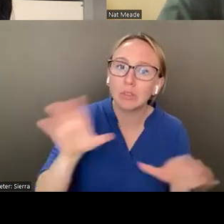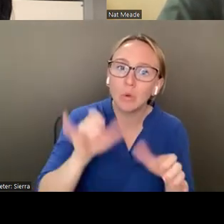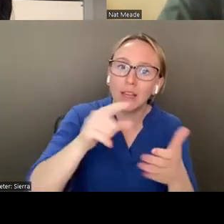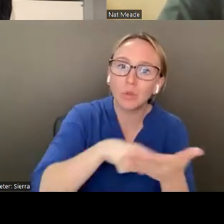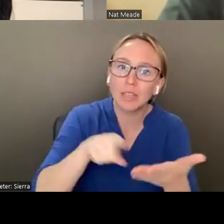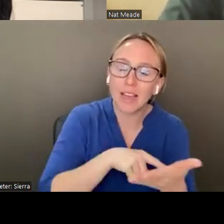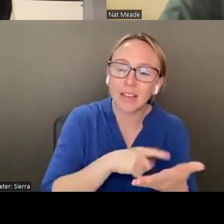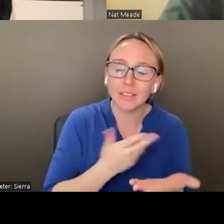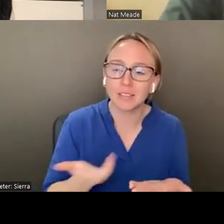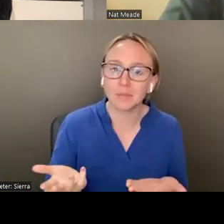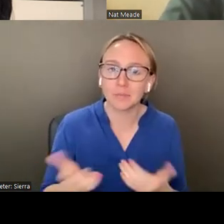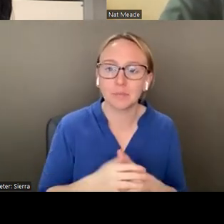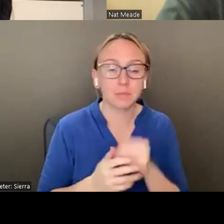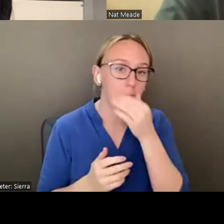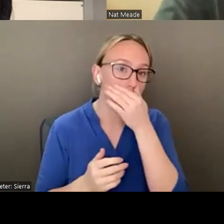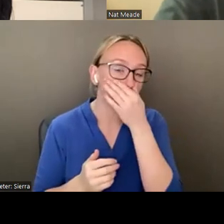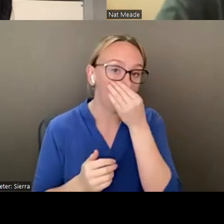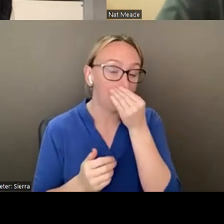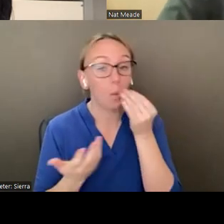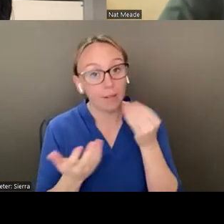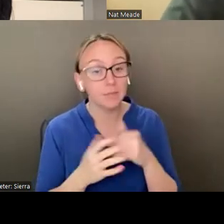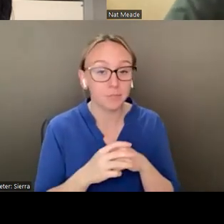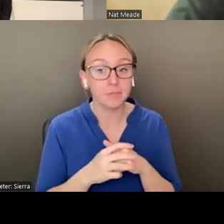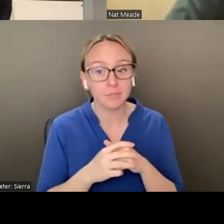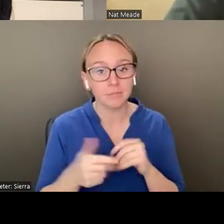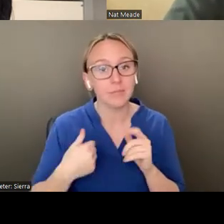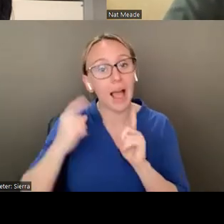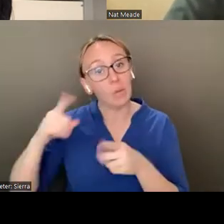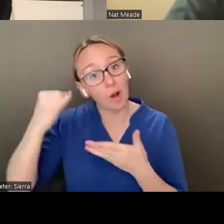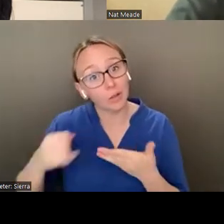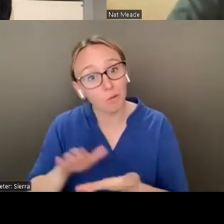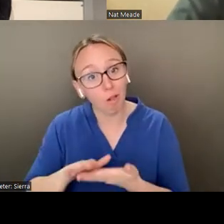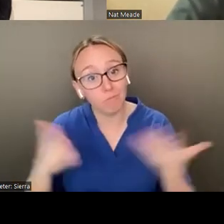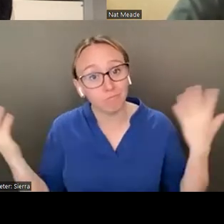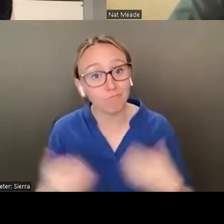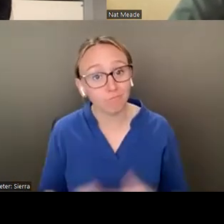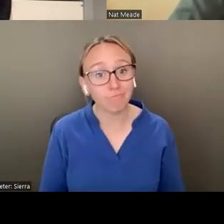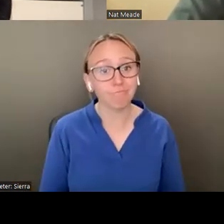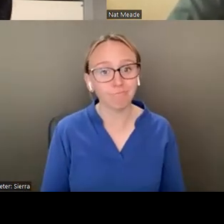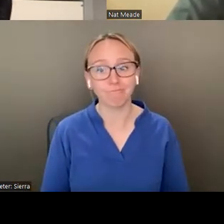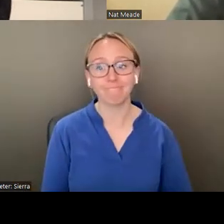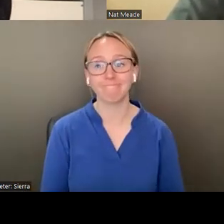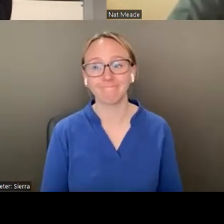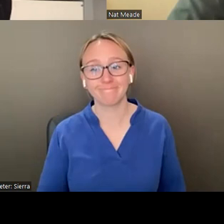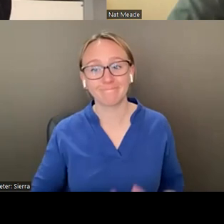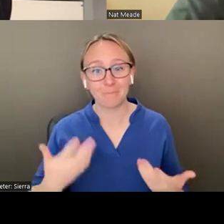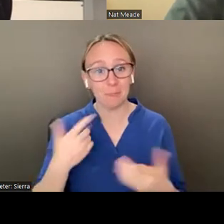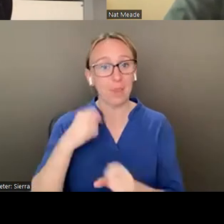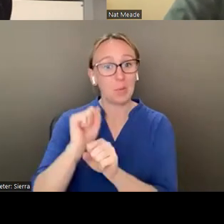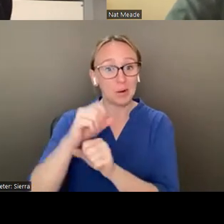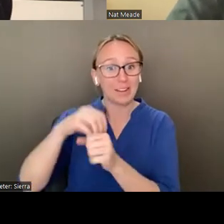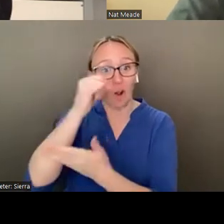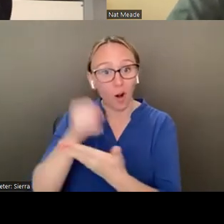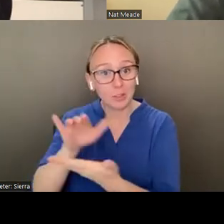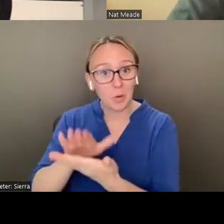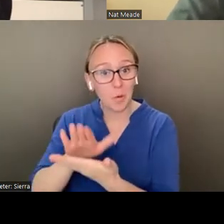Oh, at some point, well, you know, I went to art school and, and worked in an art school for a lot. I I